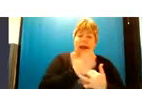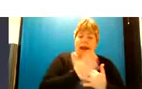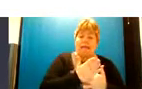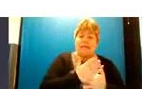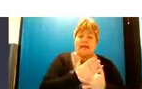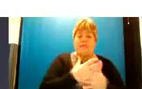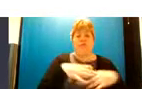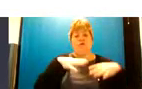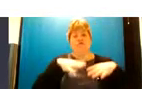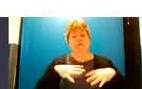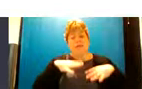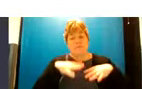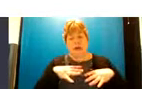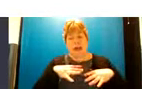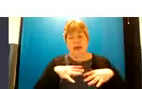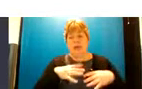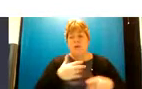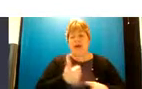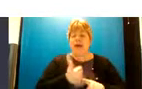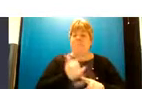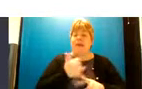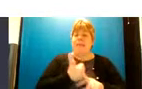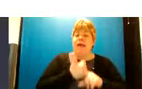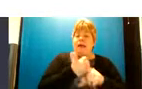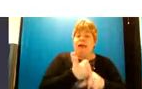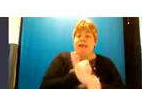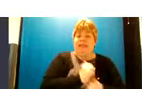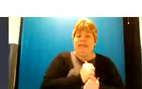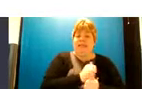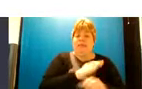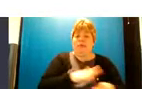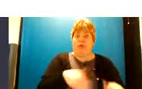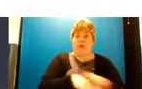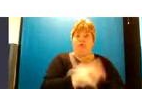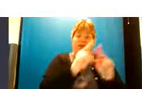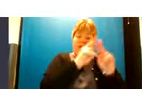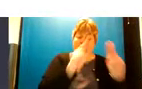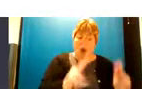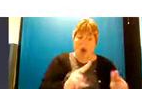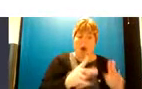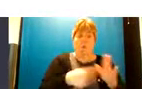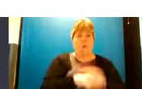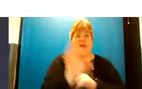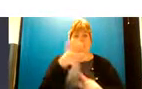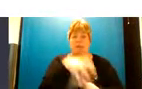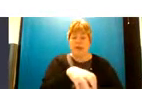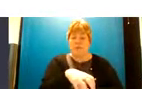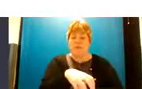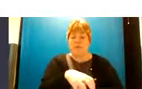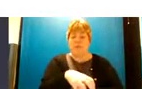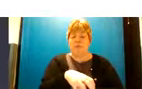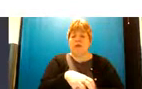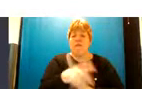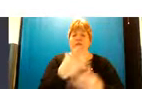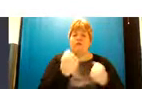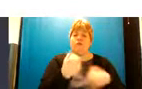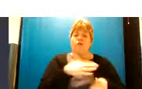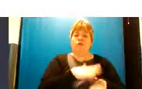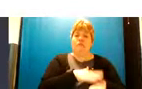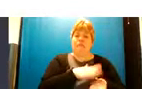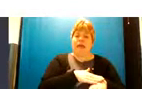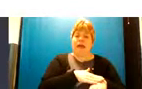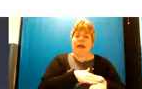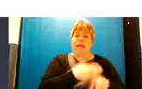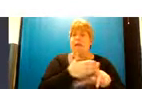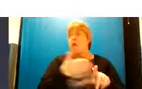bit of respite so you know it's helping might be helping keep children in their home or in their placement but that they've got some time time away